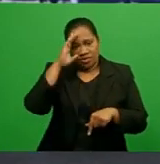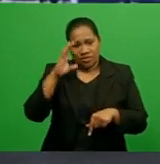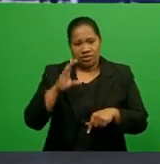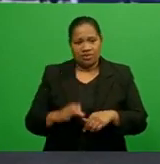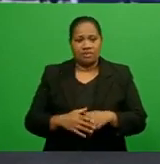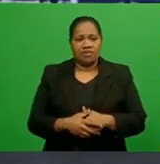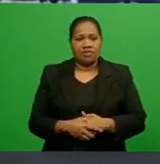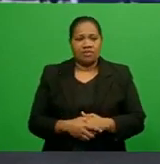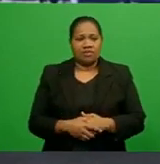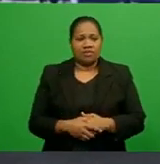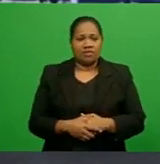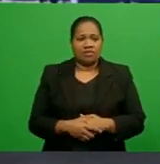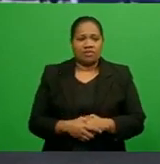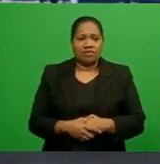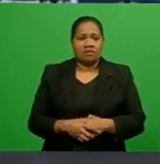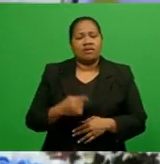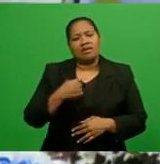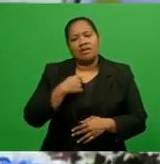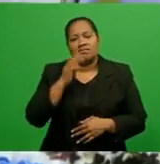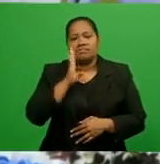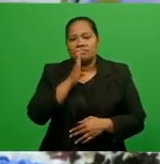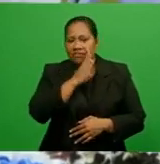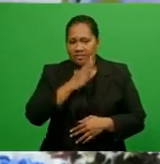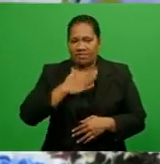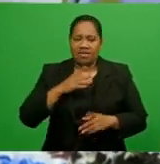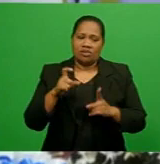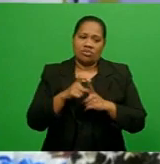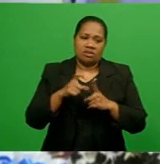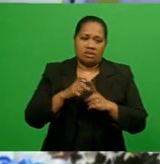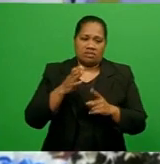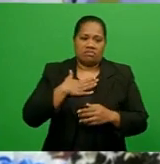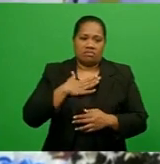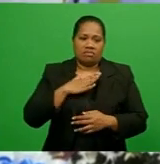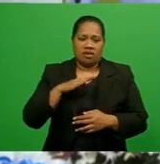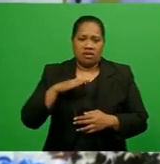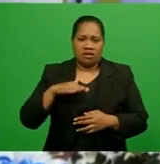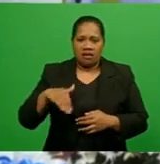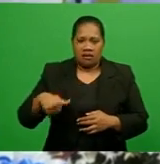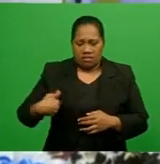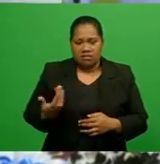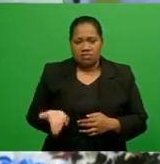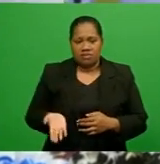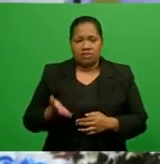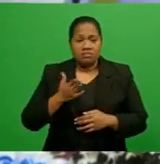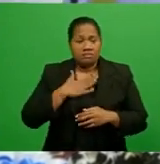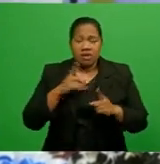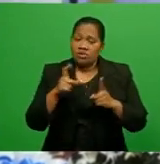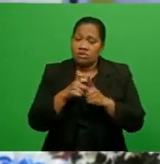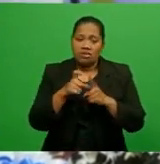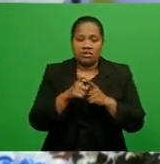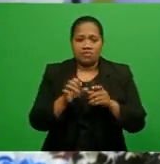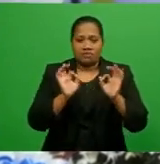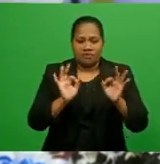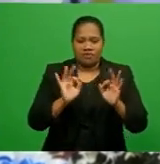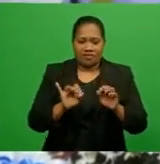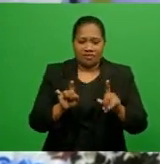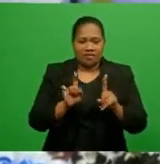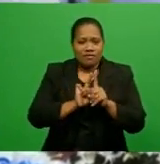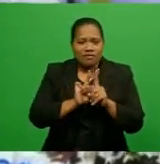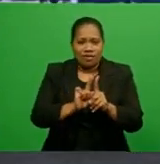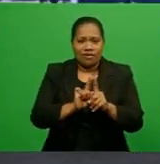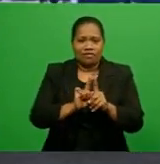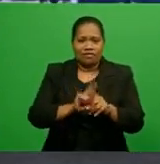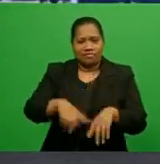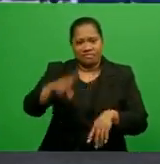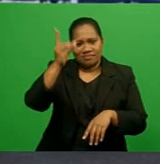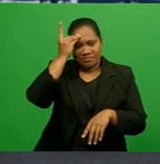missed my daughter and my husband. My daughter actually followed the same footprint as the father, and I was really proud whenever